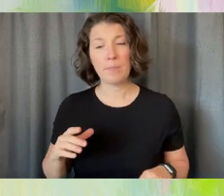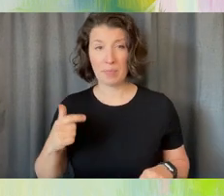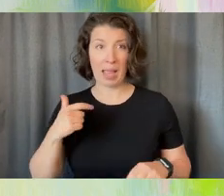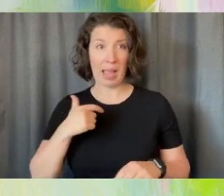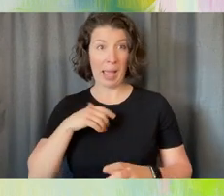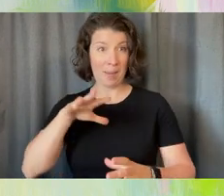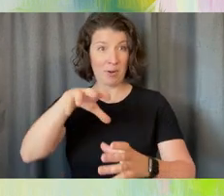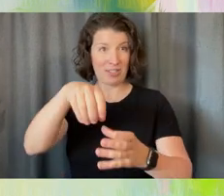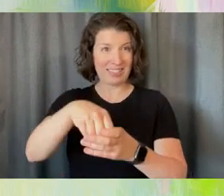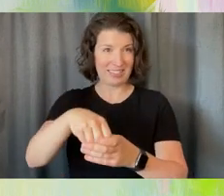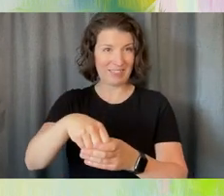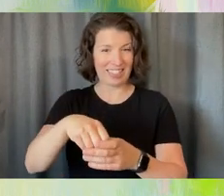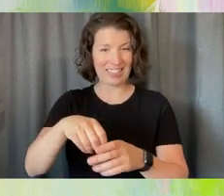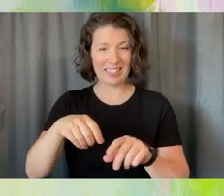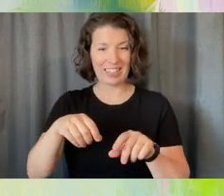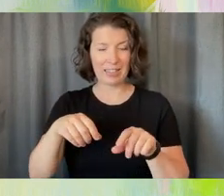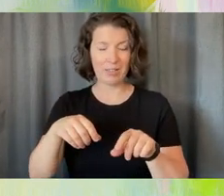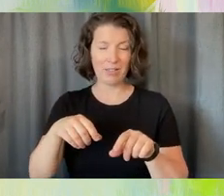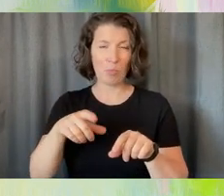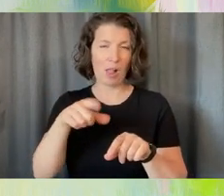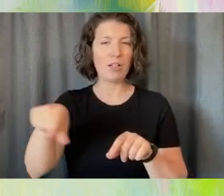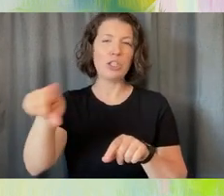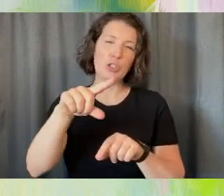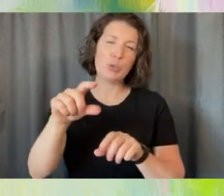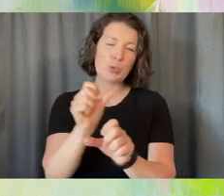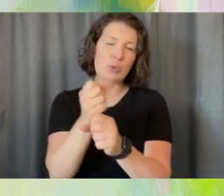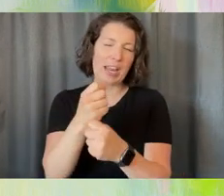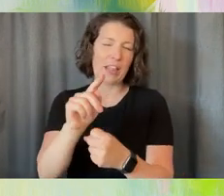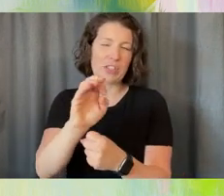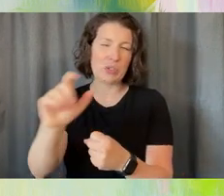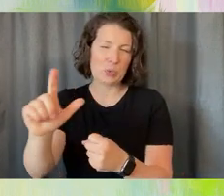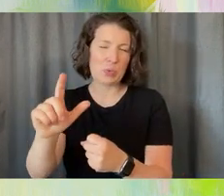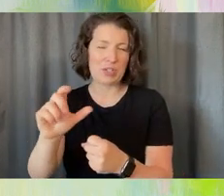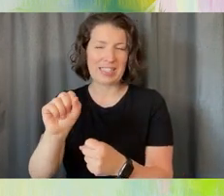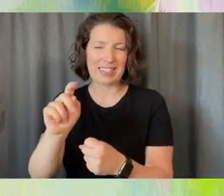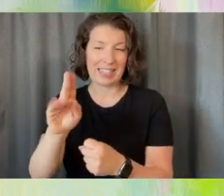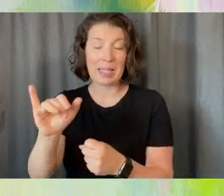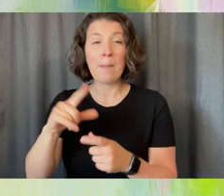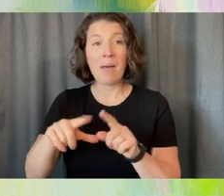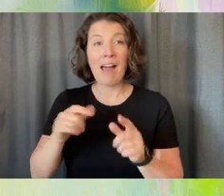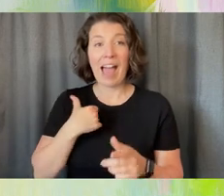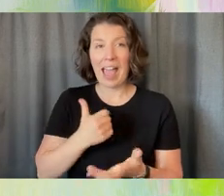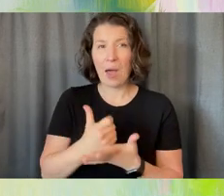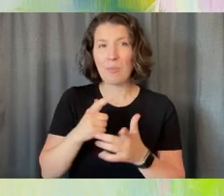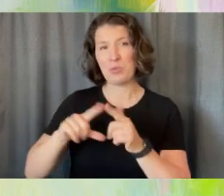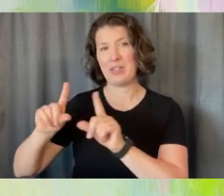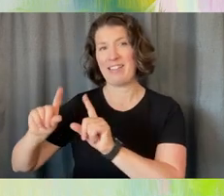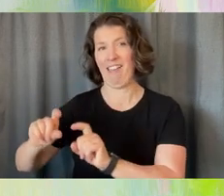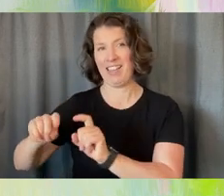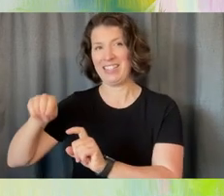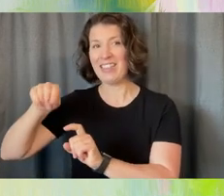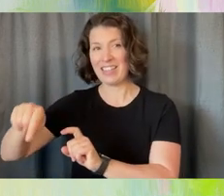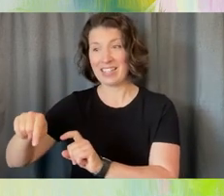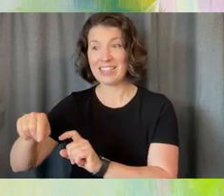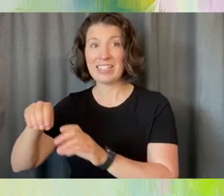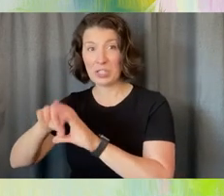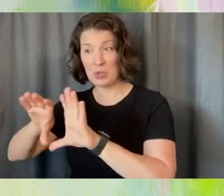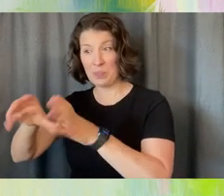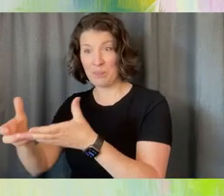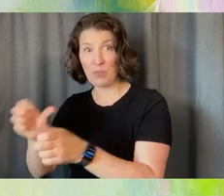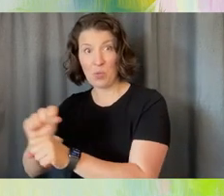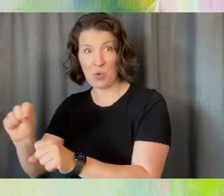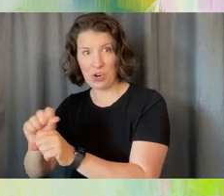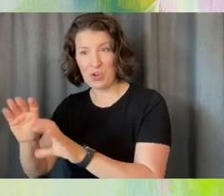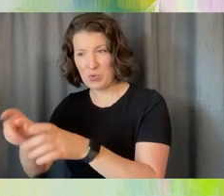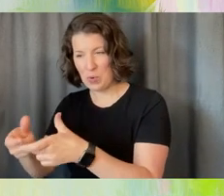in the, well, you created this tool, Stacey, but I helped you test it as part of a working group. And I took this